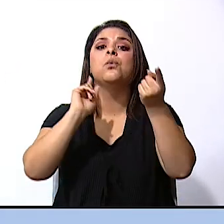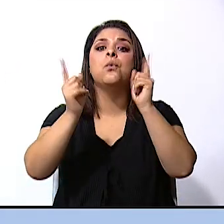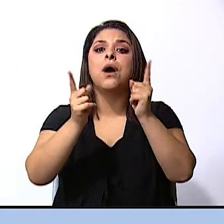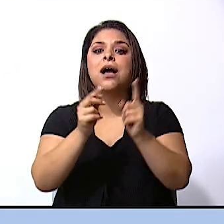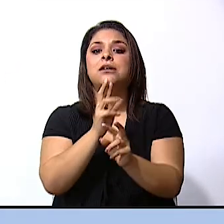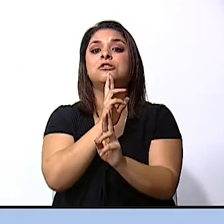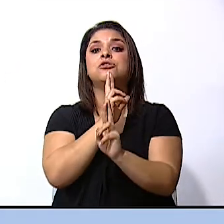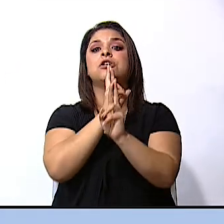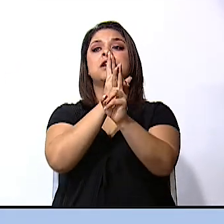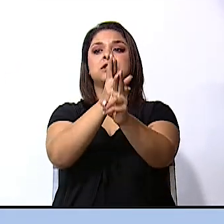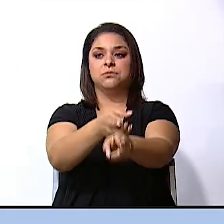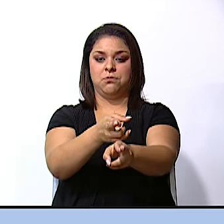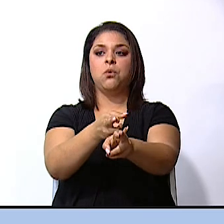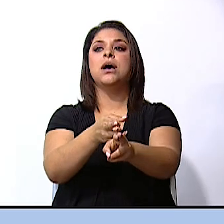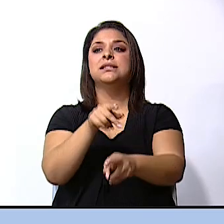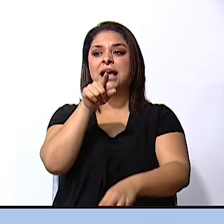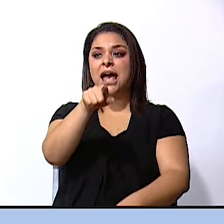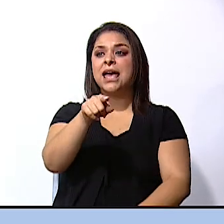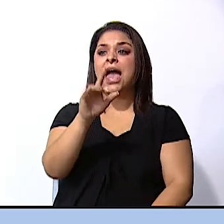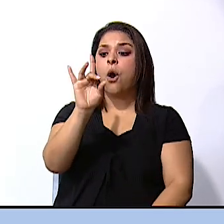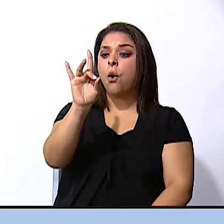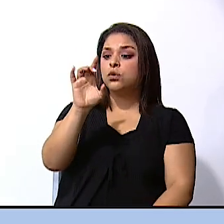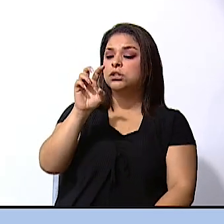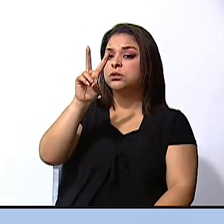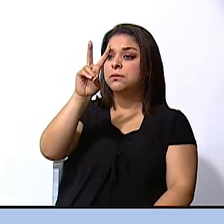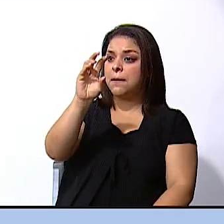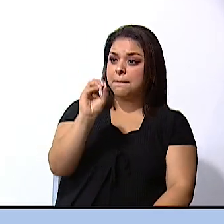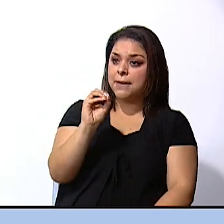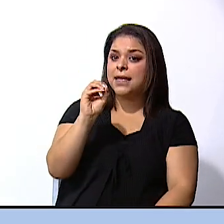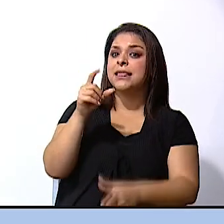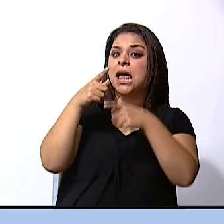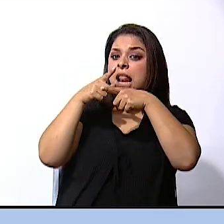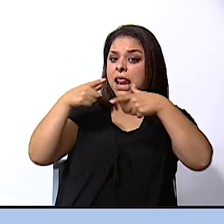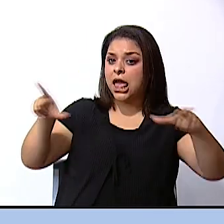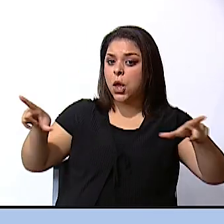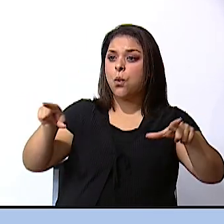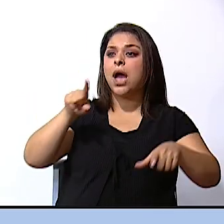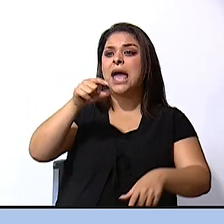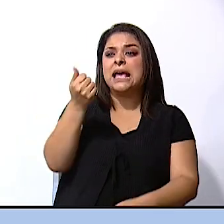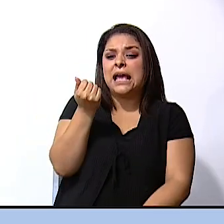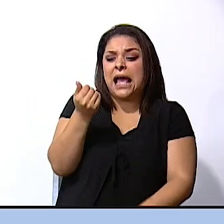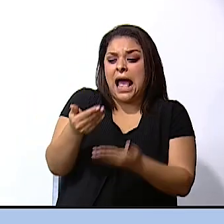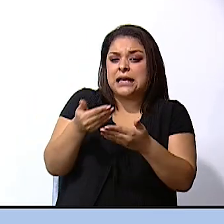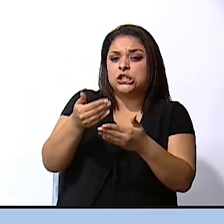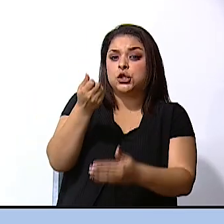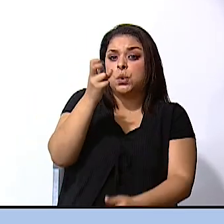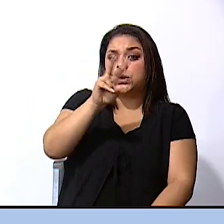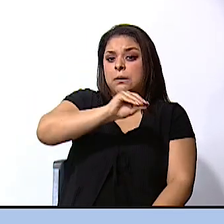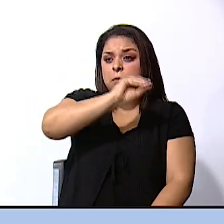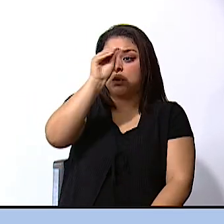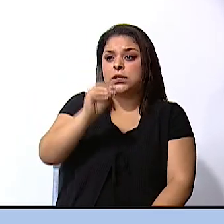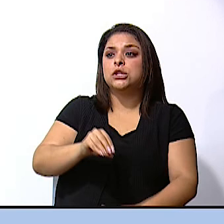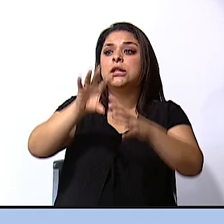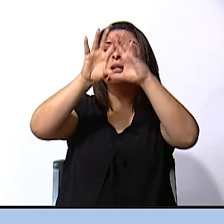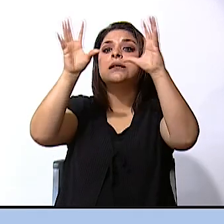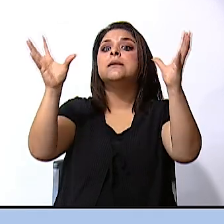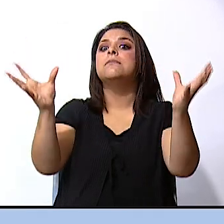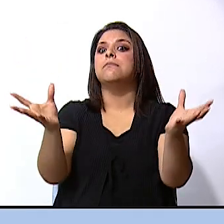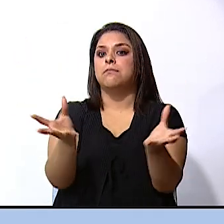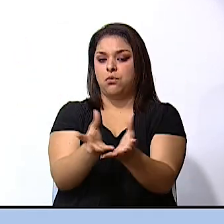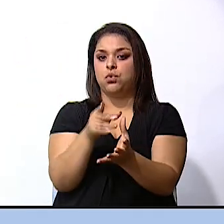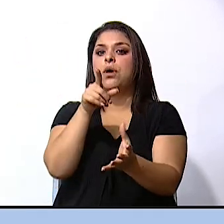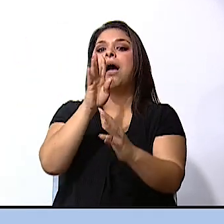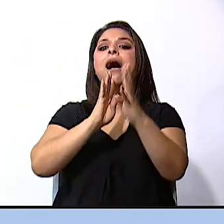820 languages, that is 12% of the world, of the world's total, are